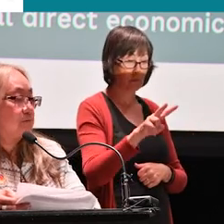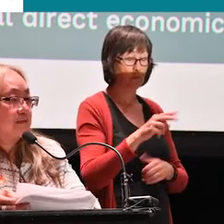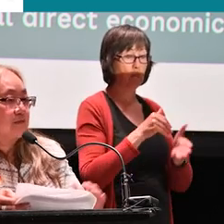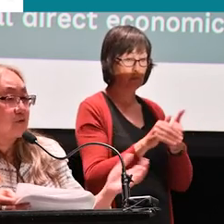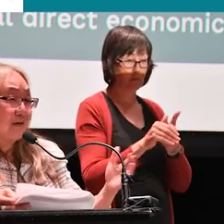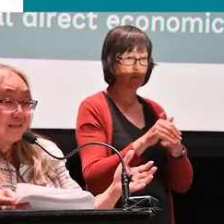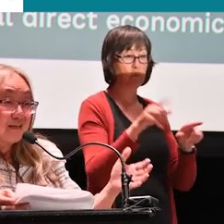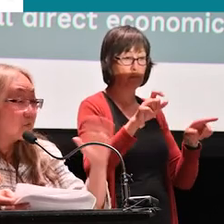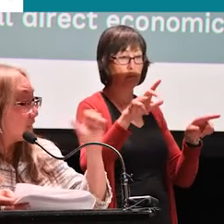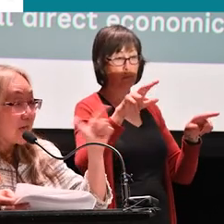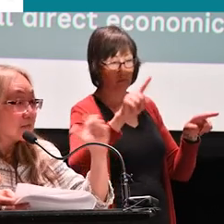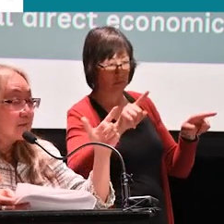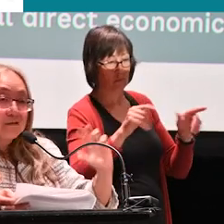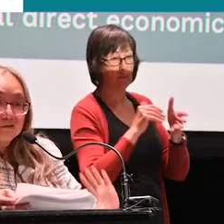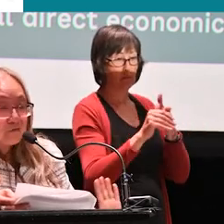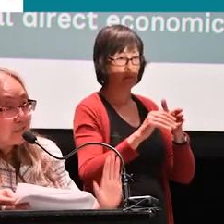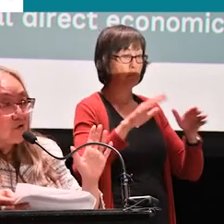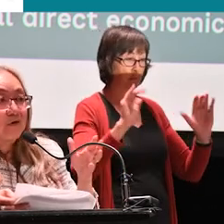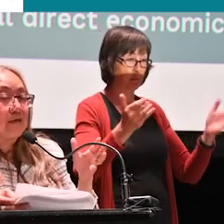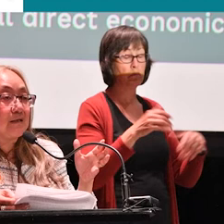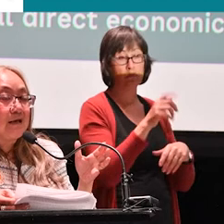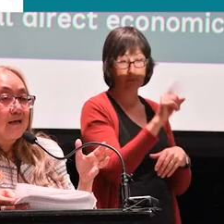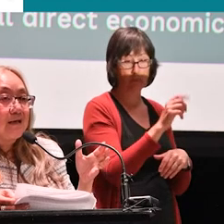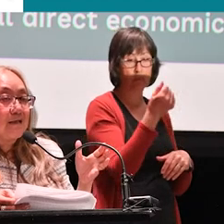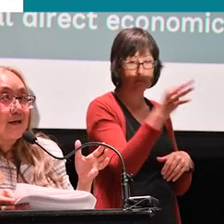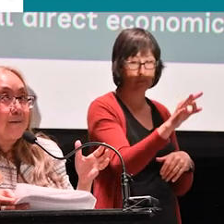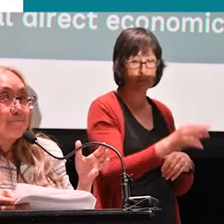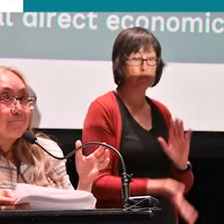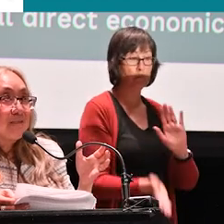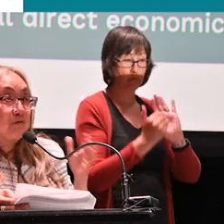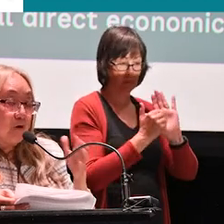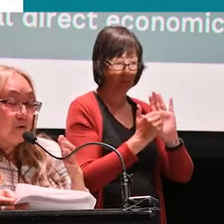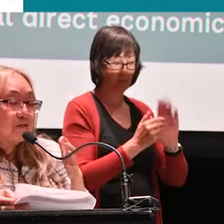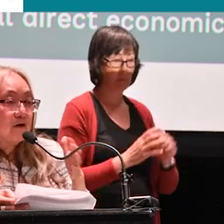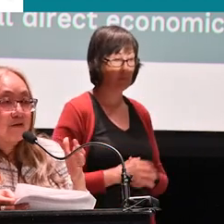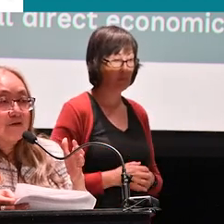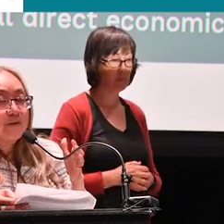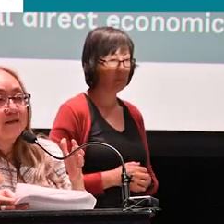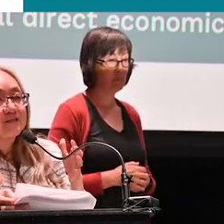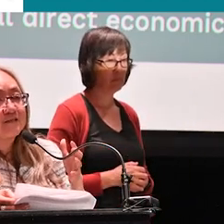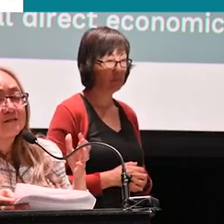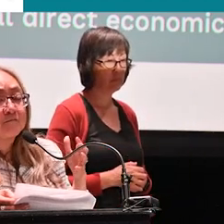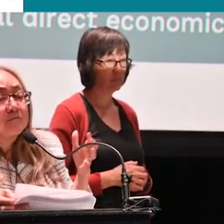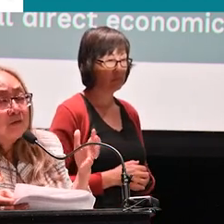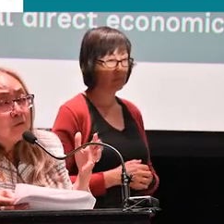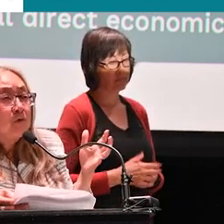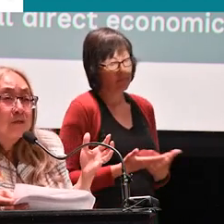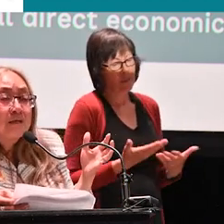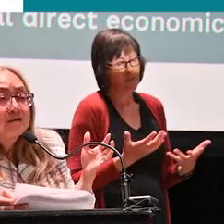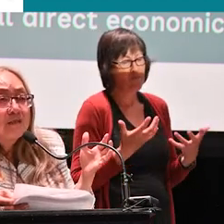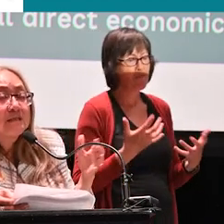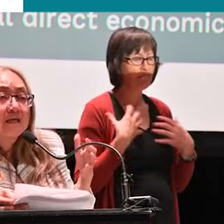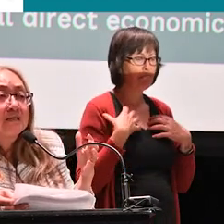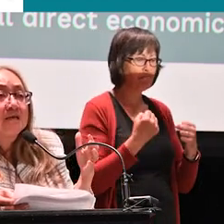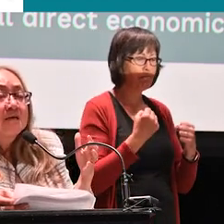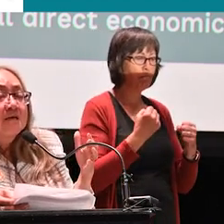million respectively in 2019. So again, you know, although we saw healthier balance sheets, you know, mostly